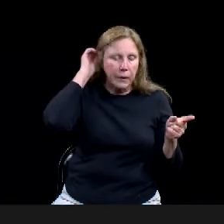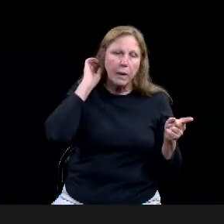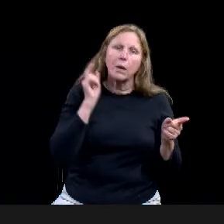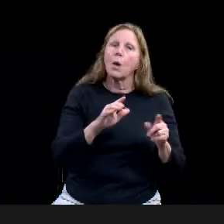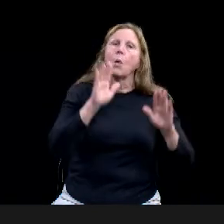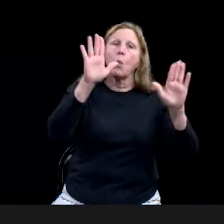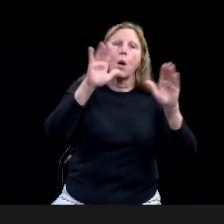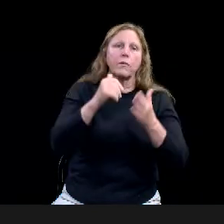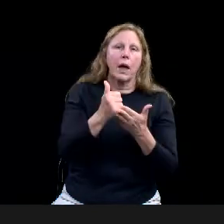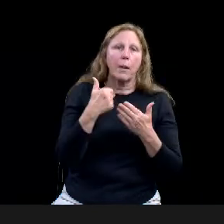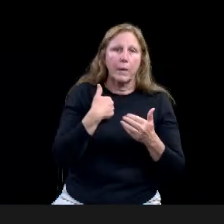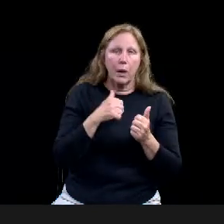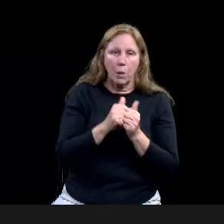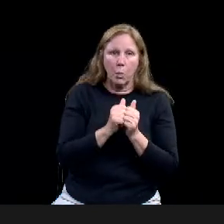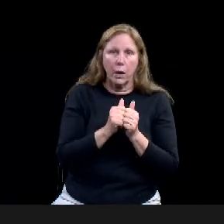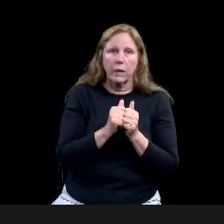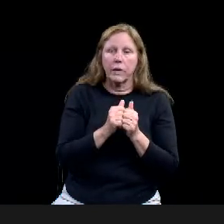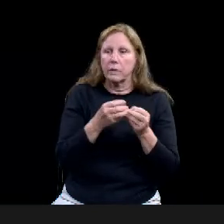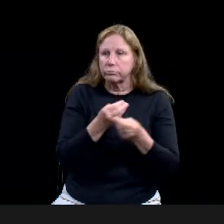give a shout out. Thank you very much.